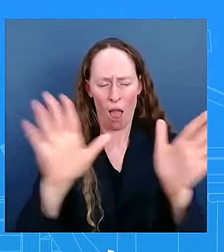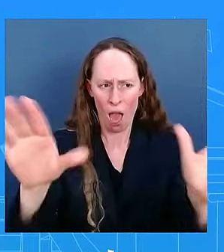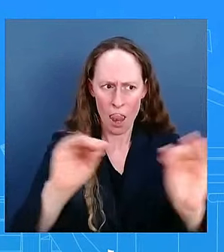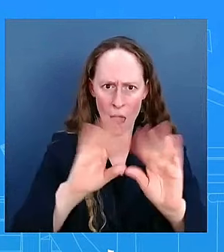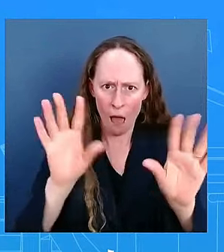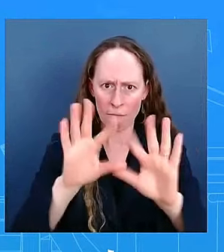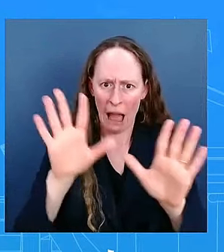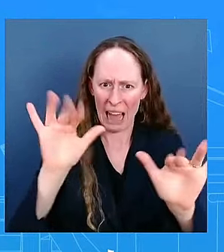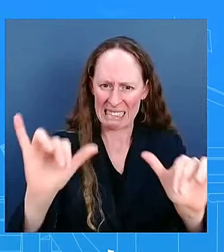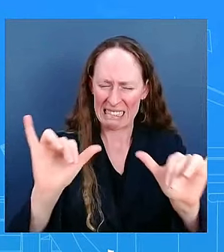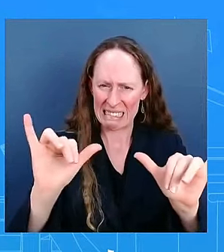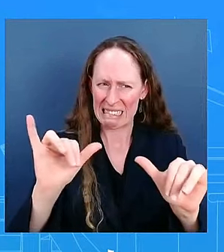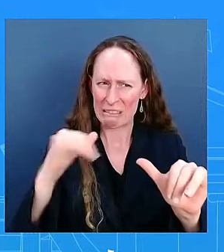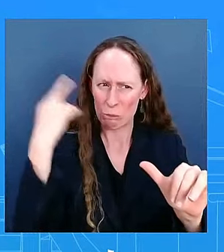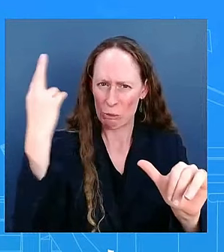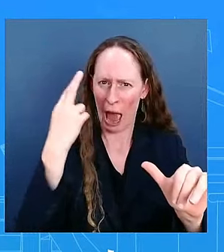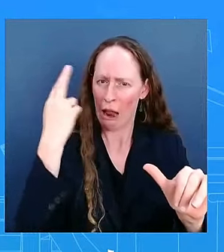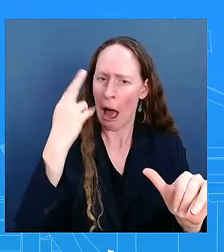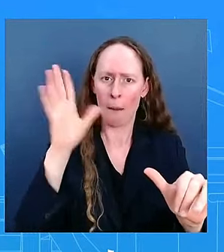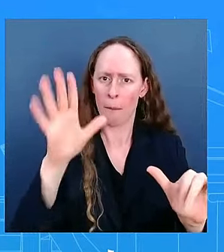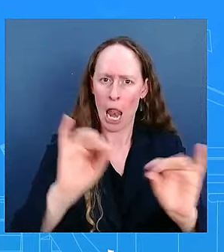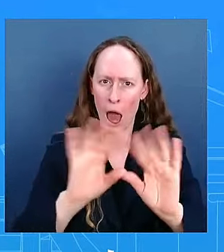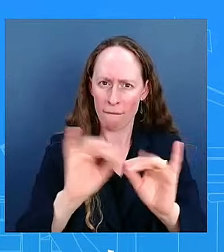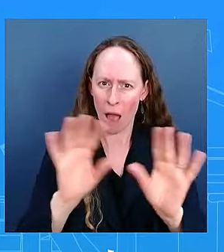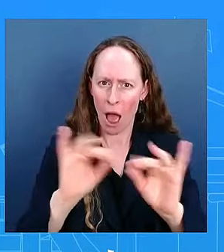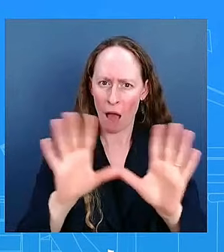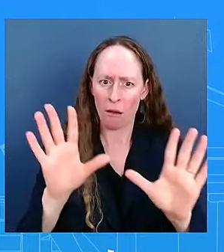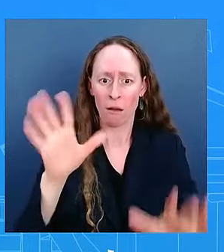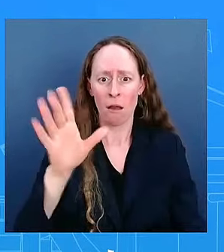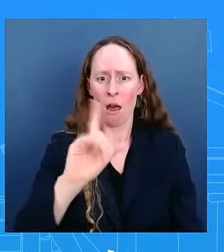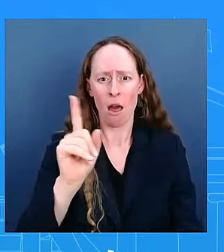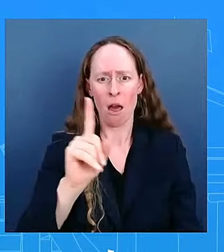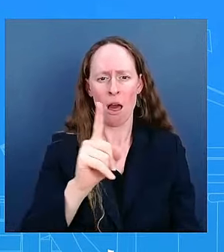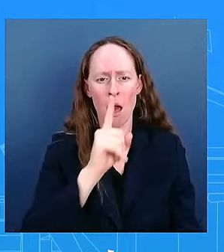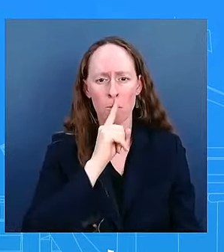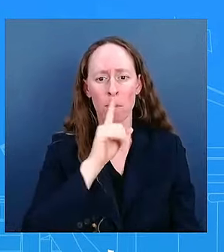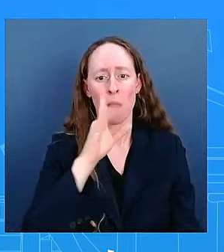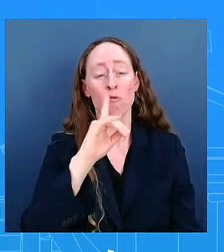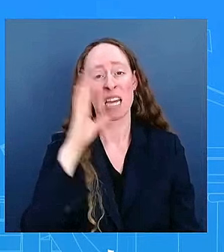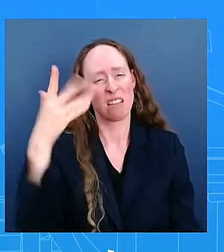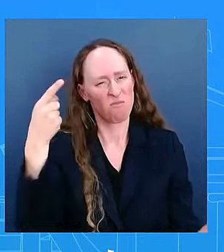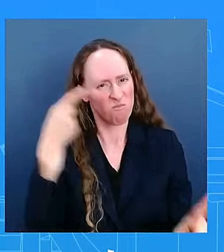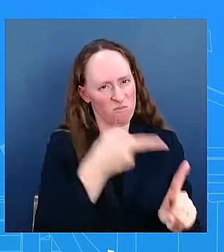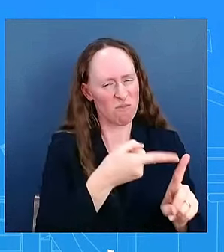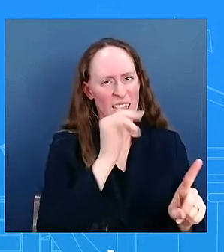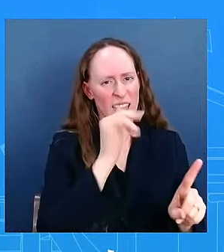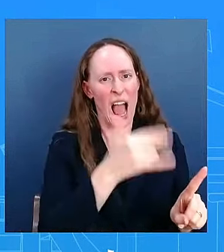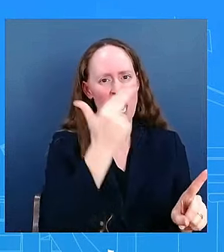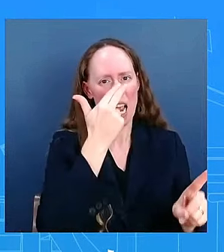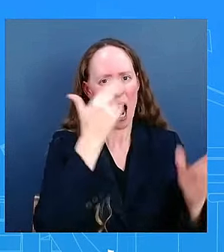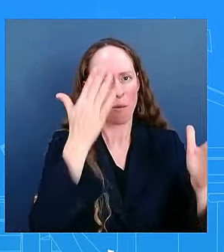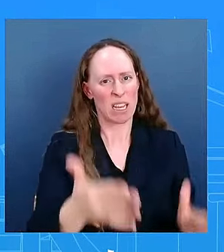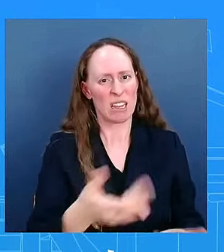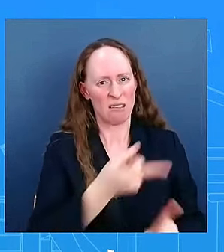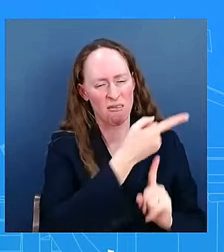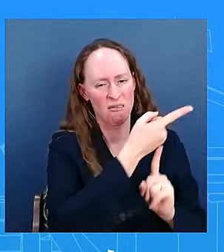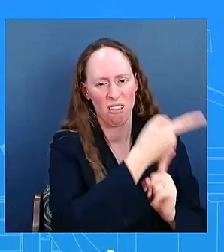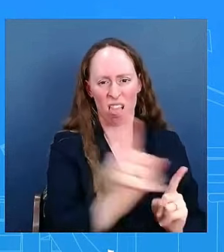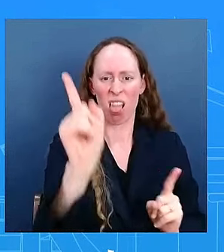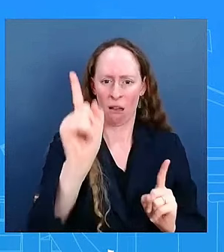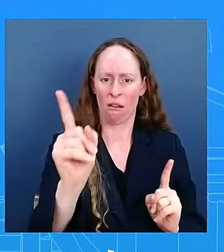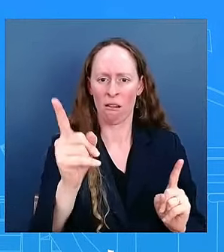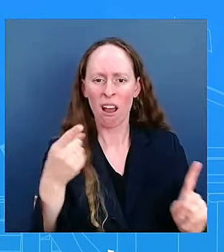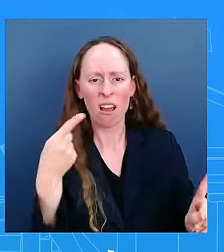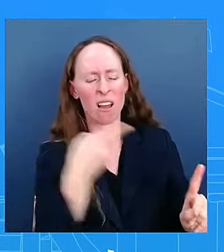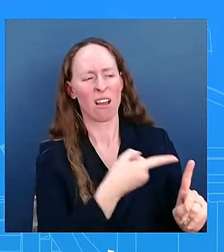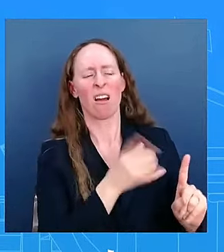talking about the comedian and the hateful rhetoric that was coming out of his remarks on Sunday. I'm not